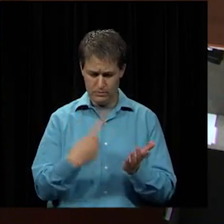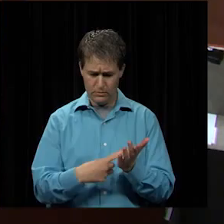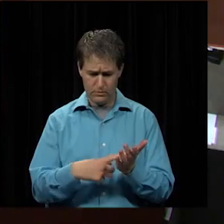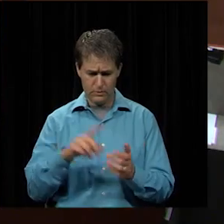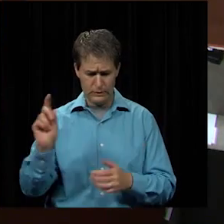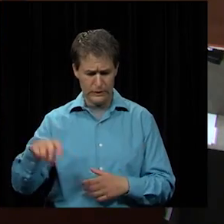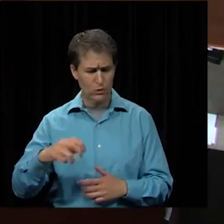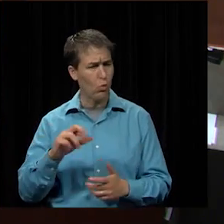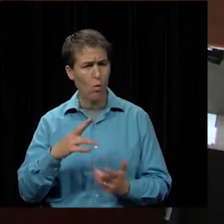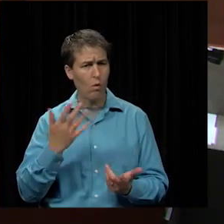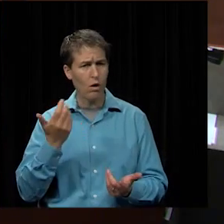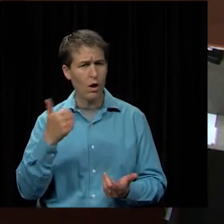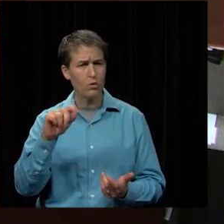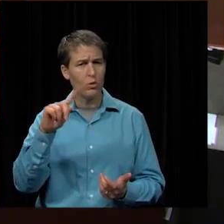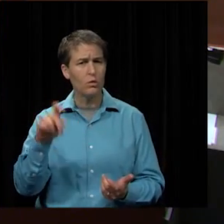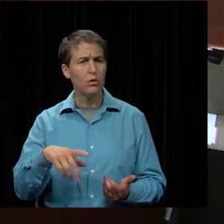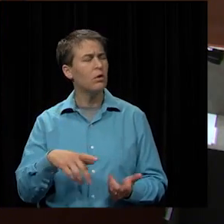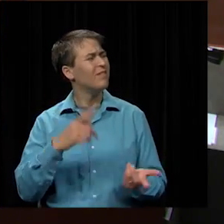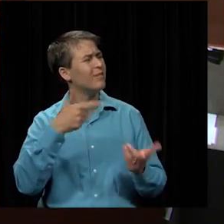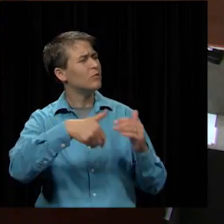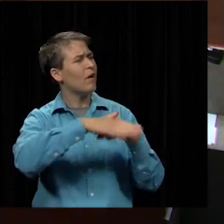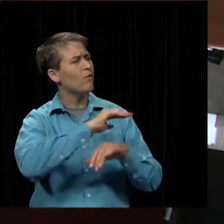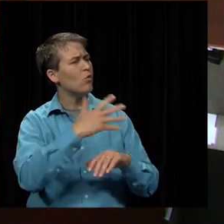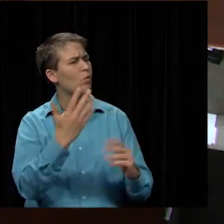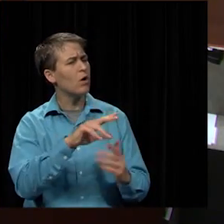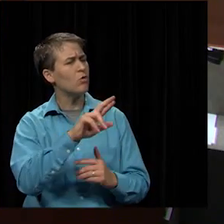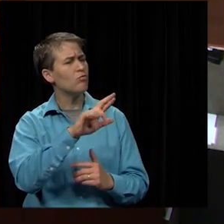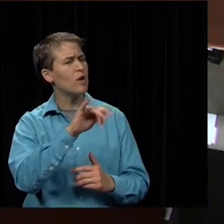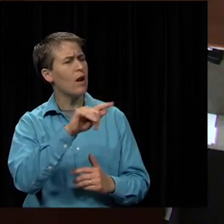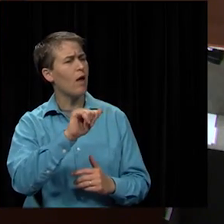this or have any questions what is what is this covering rita